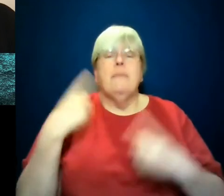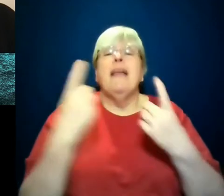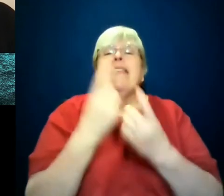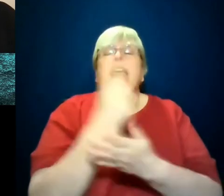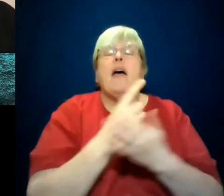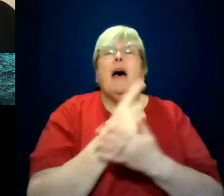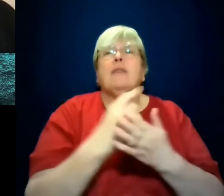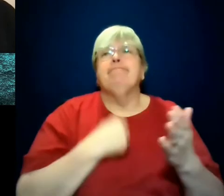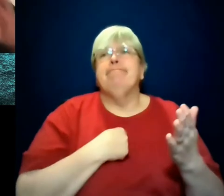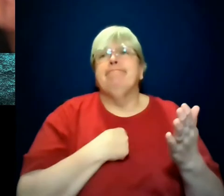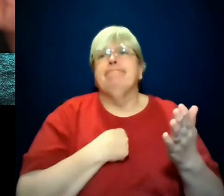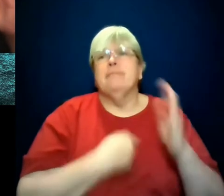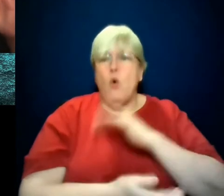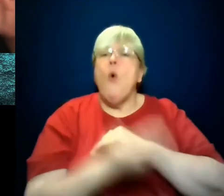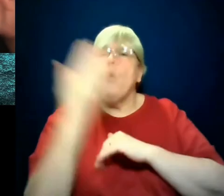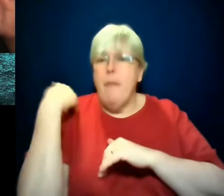going back to what I said before,